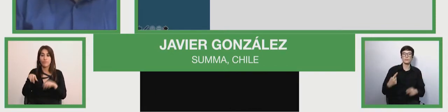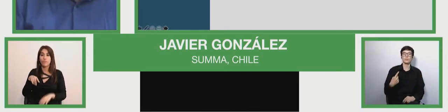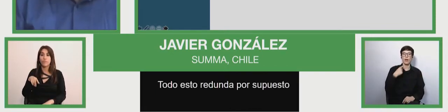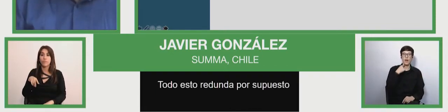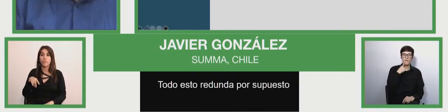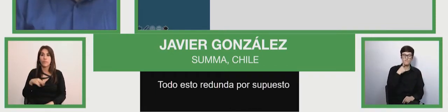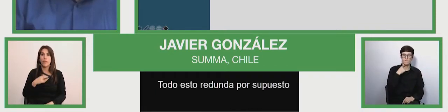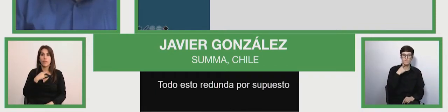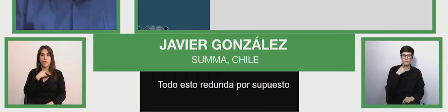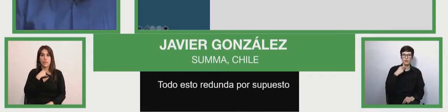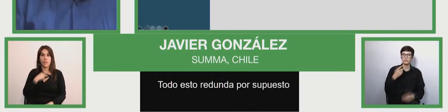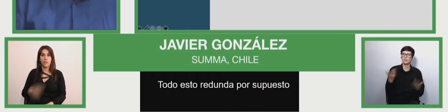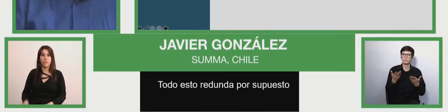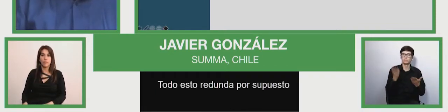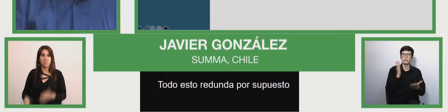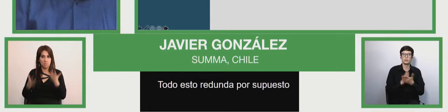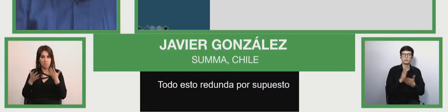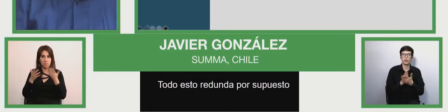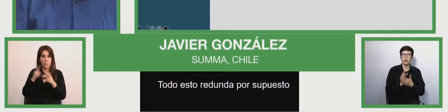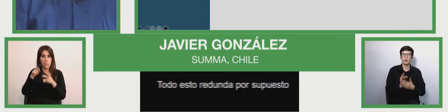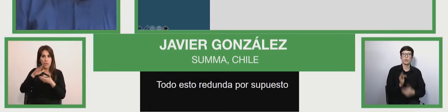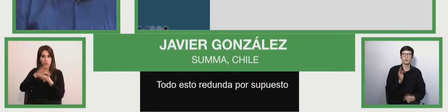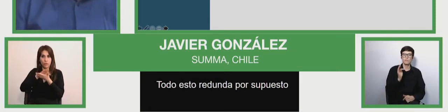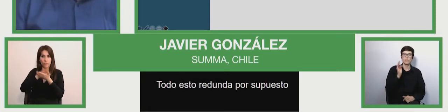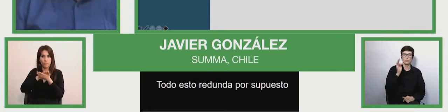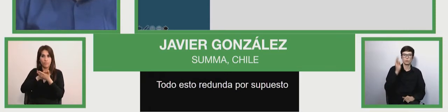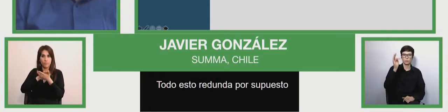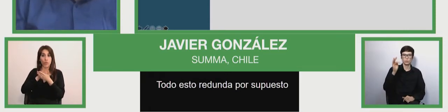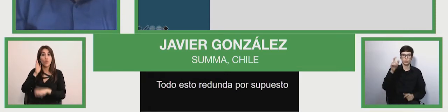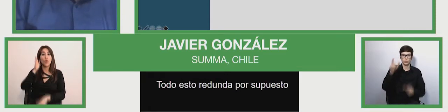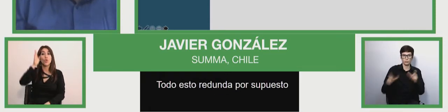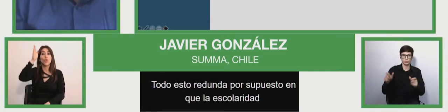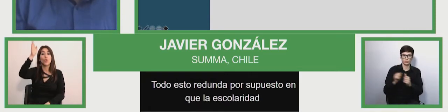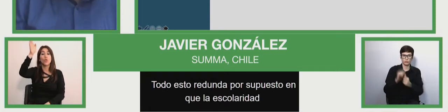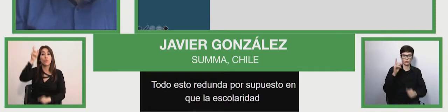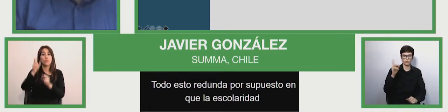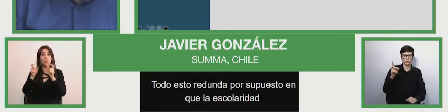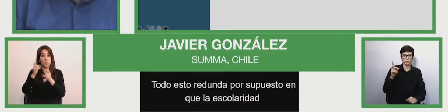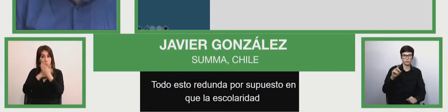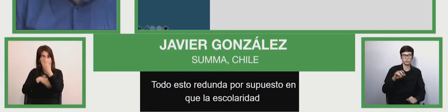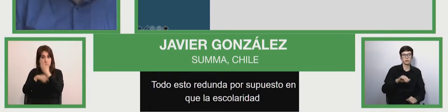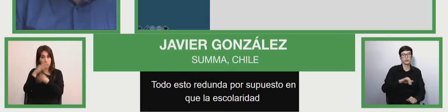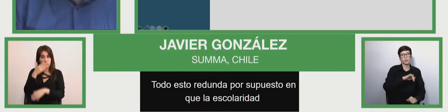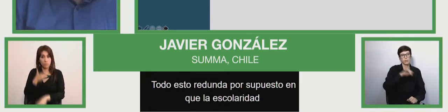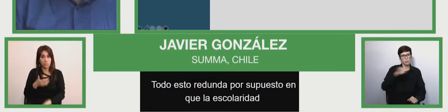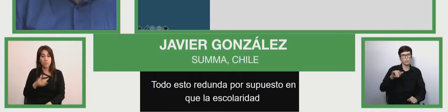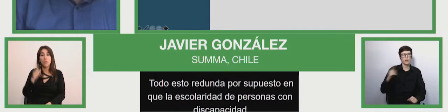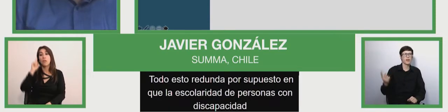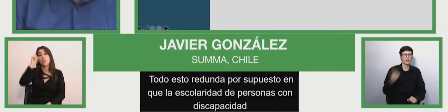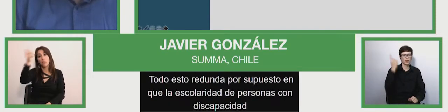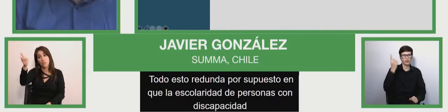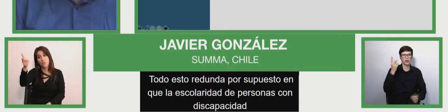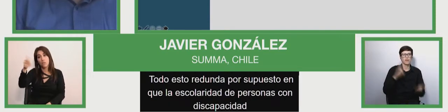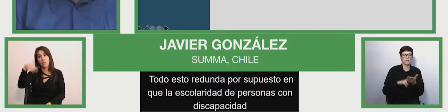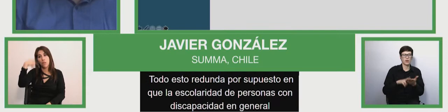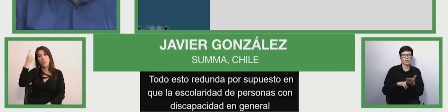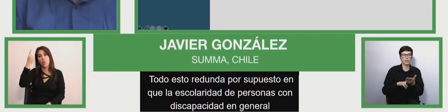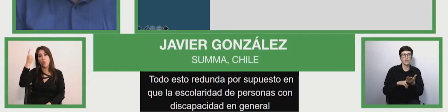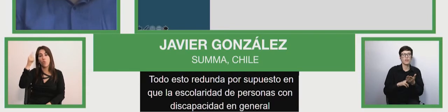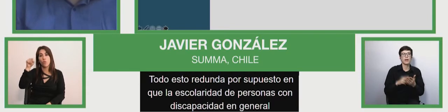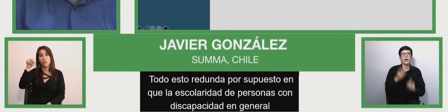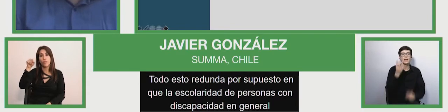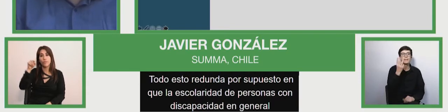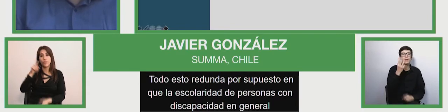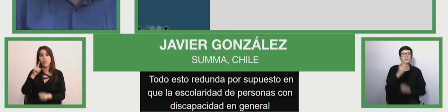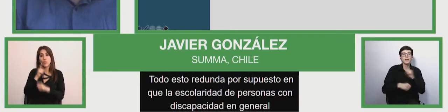scolarity of people who have disabilities in general is three years less